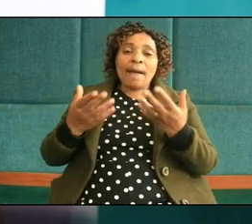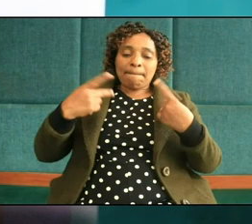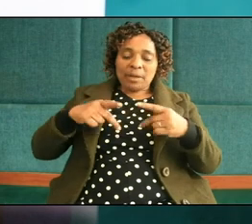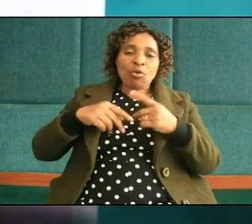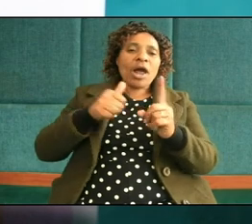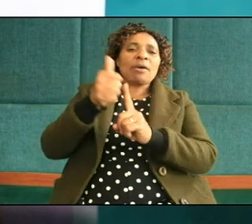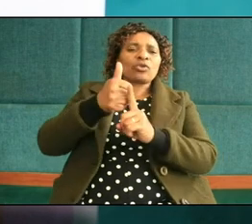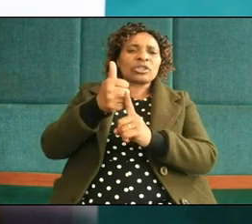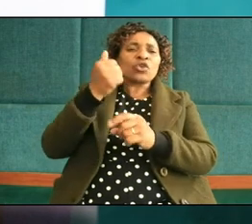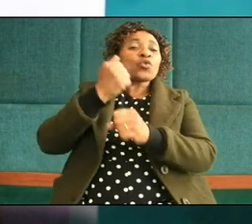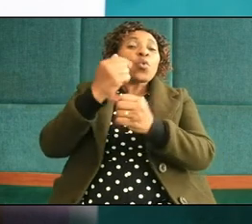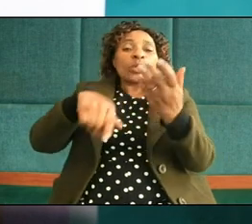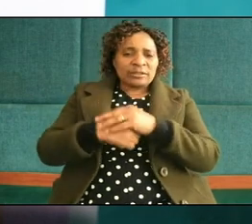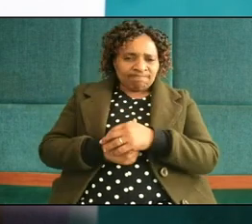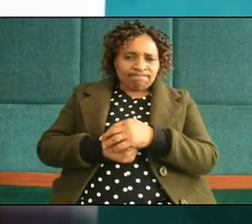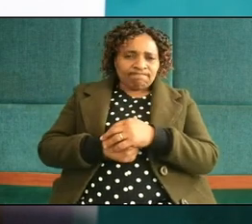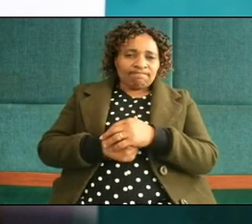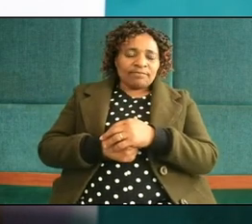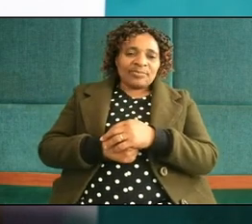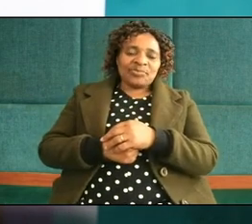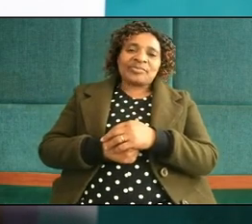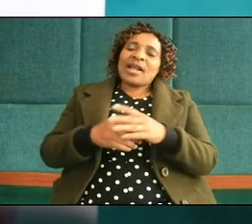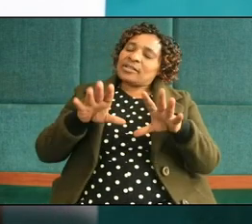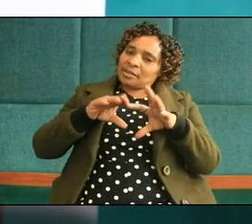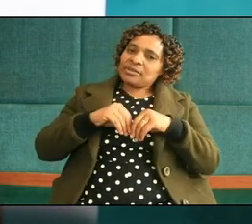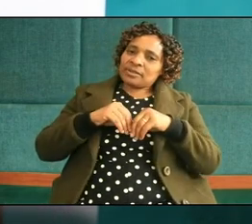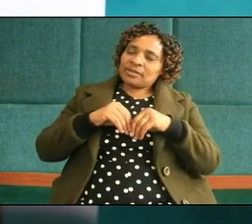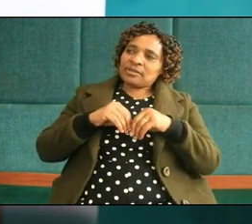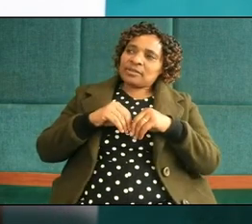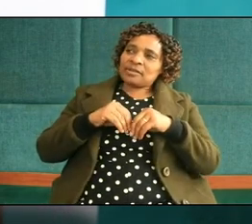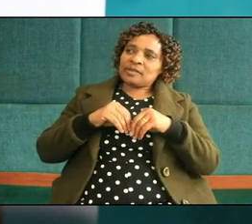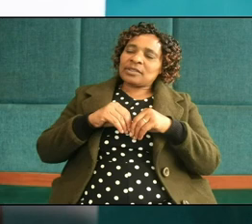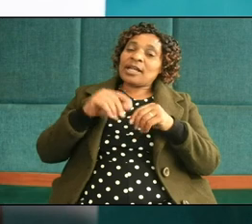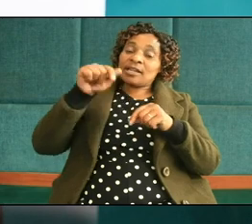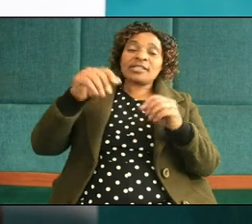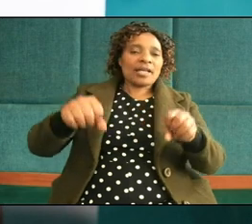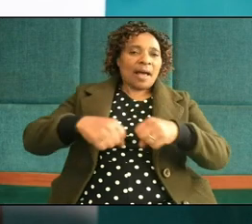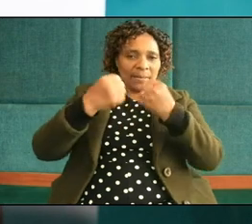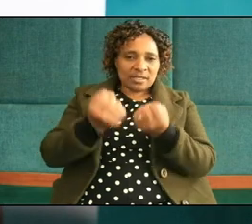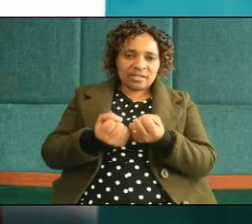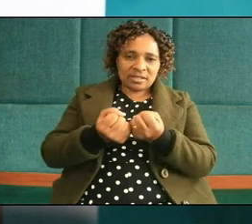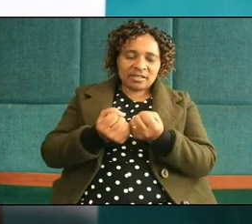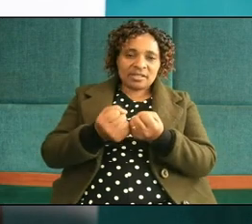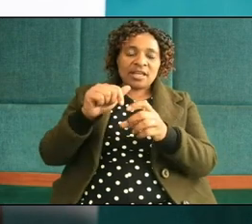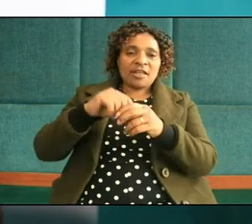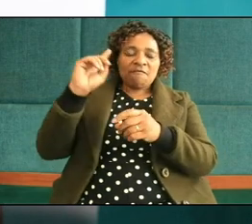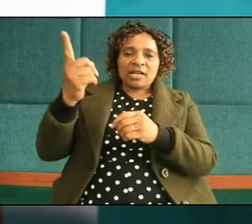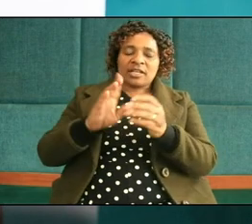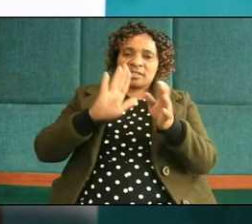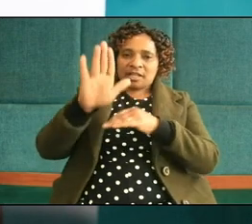and what do you do accepting that this does happen is the first step